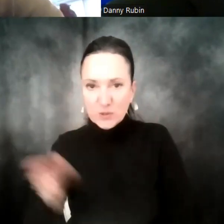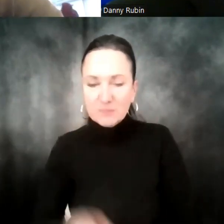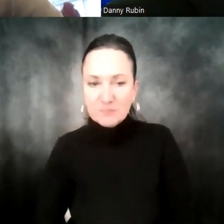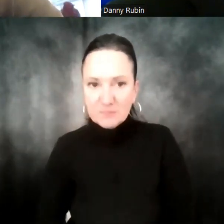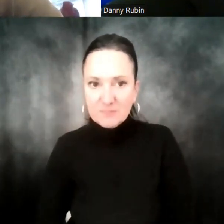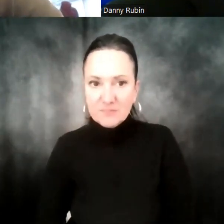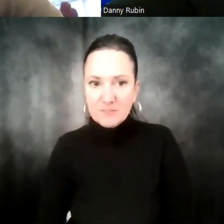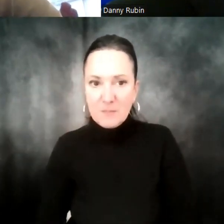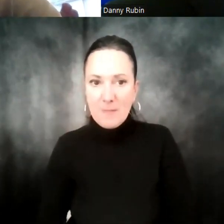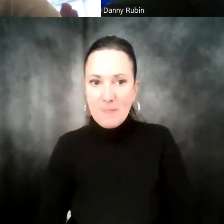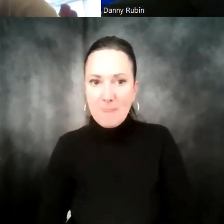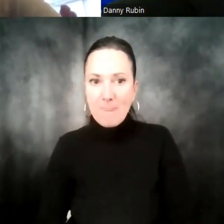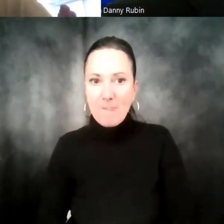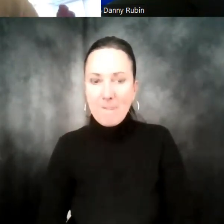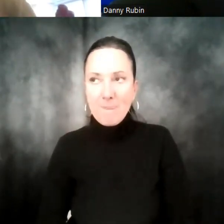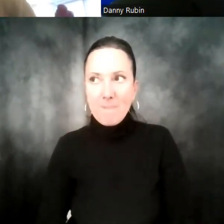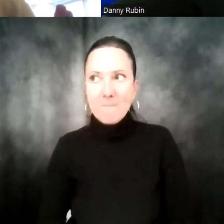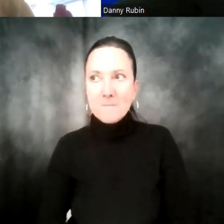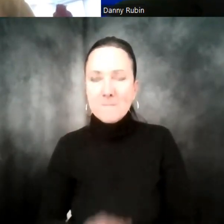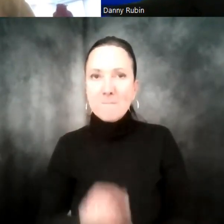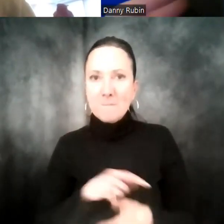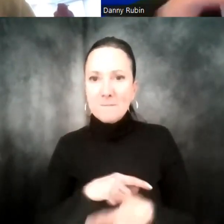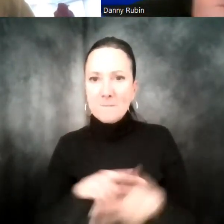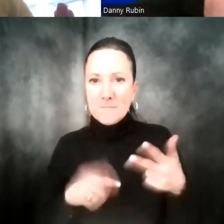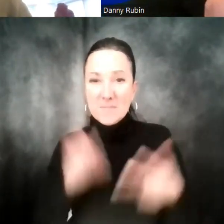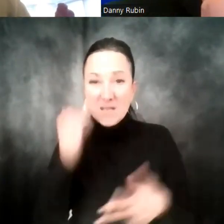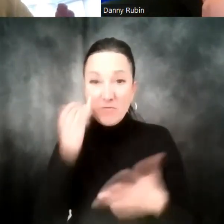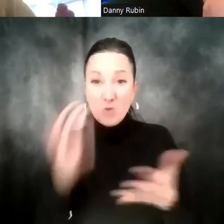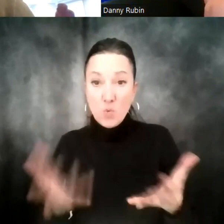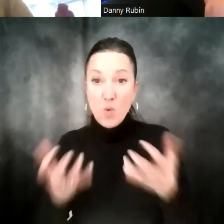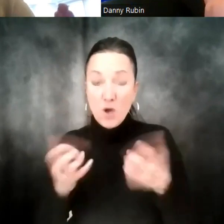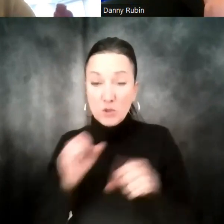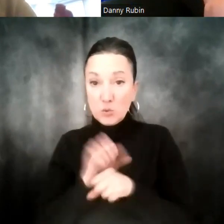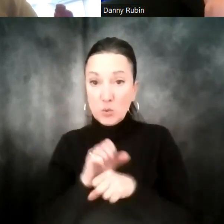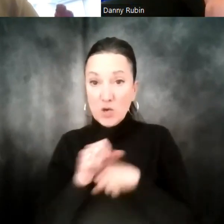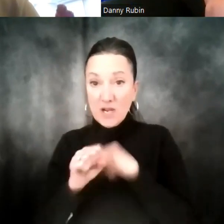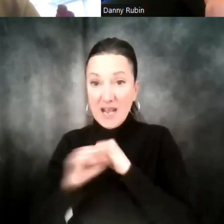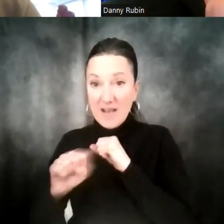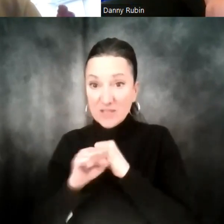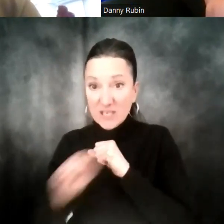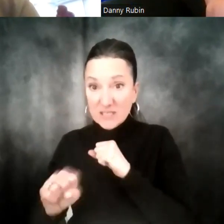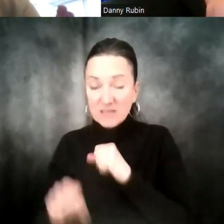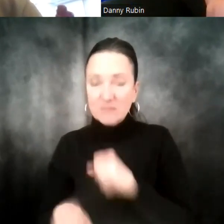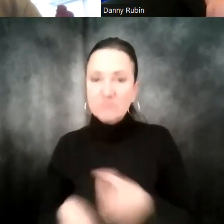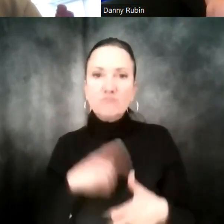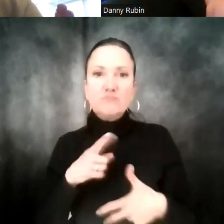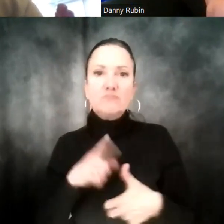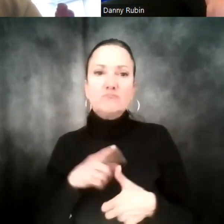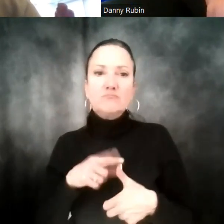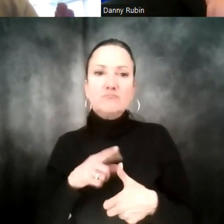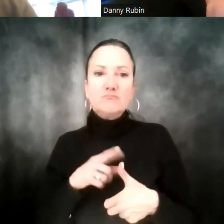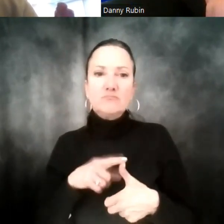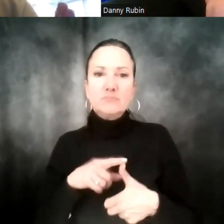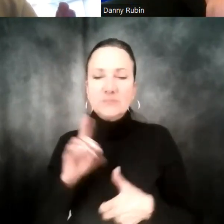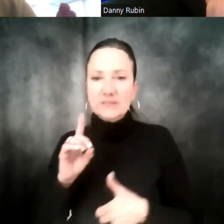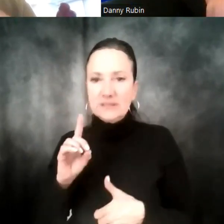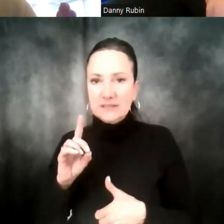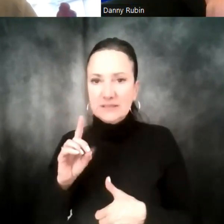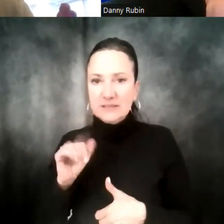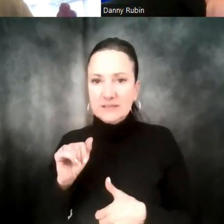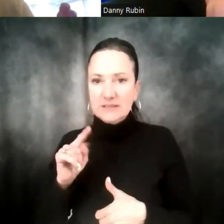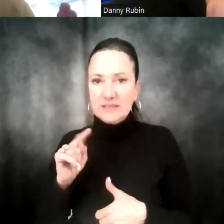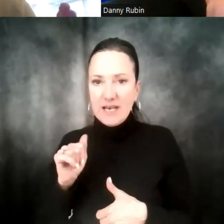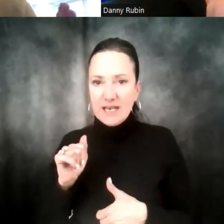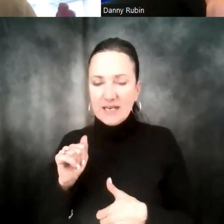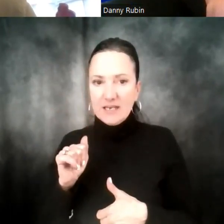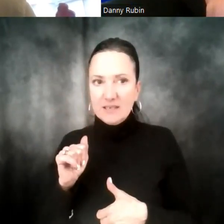a couple of things that I would leave with you are, like, if you're interested in a role in advertising would be these. First of all, being able to use data to tell a story. I'm not sure